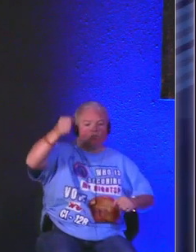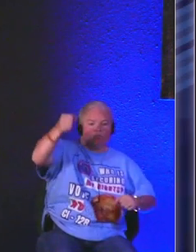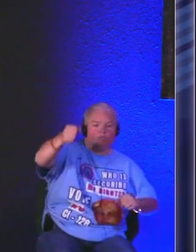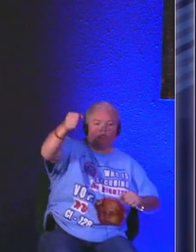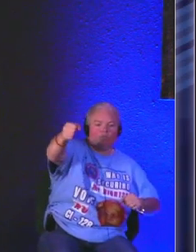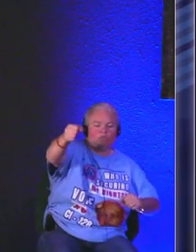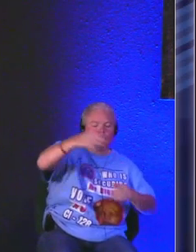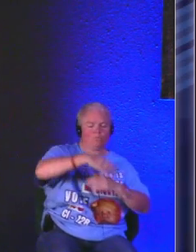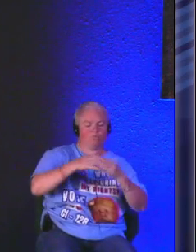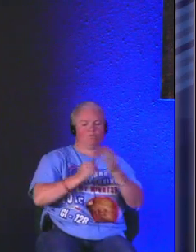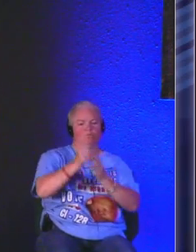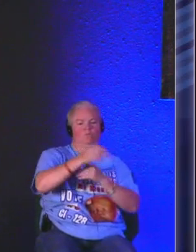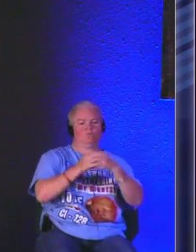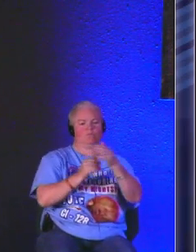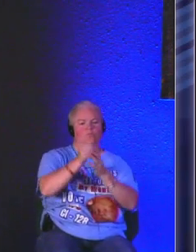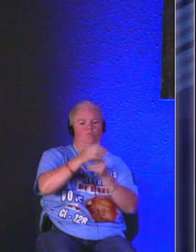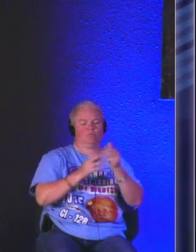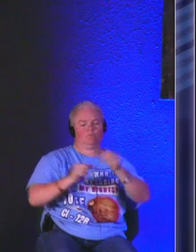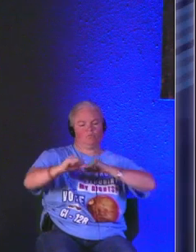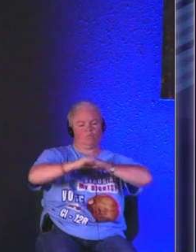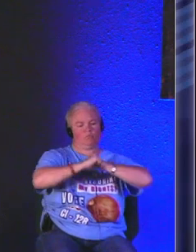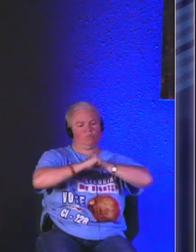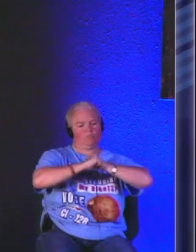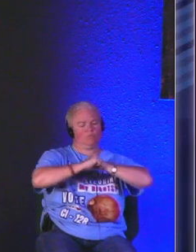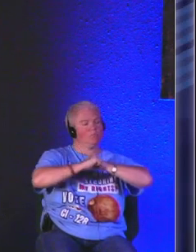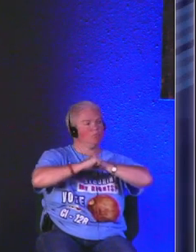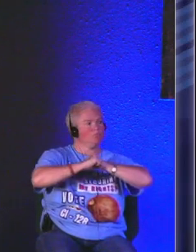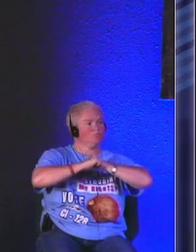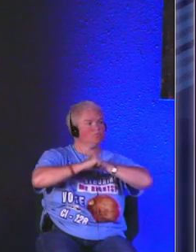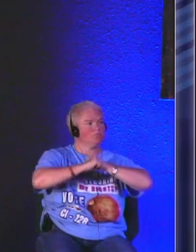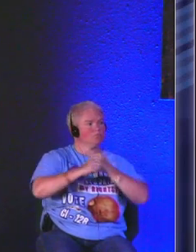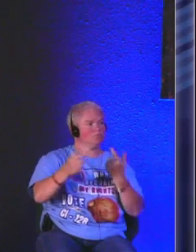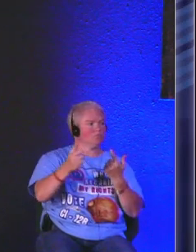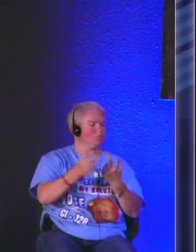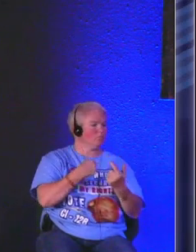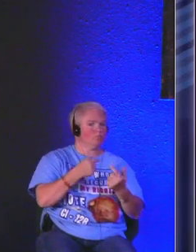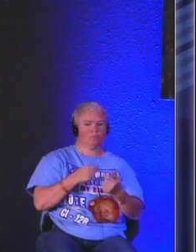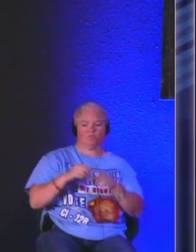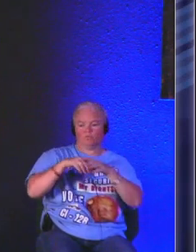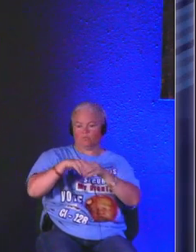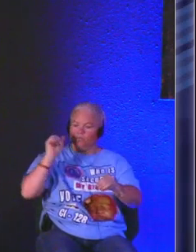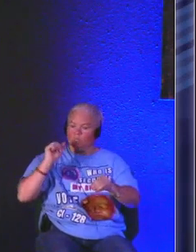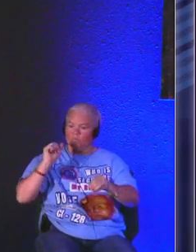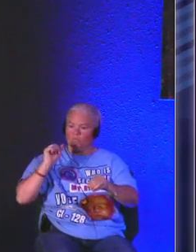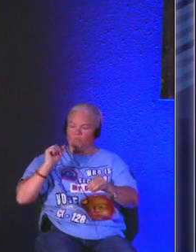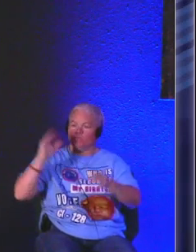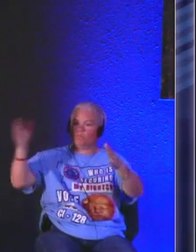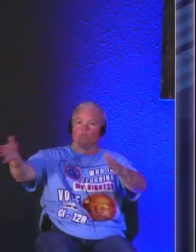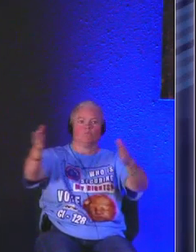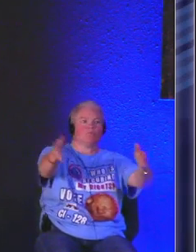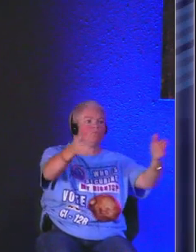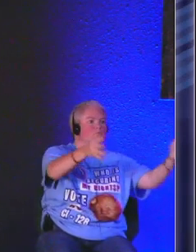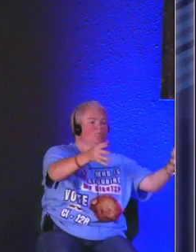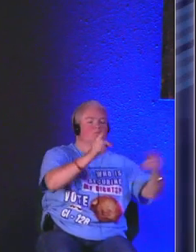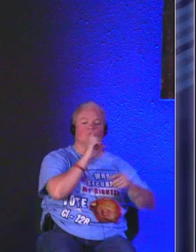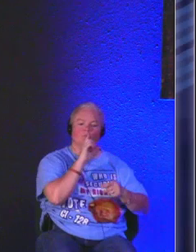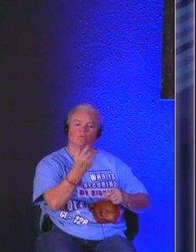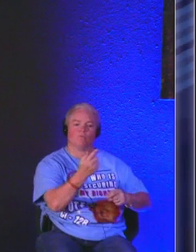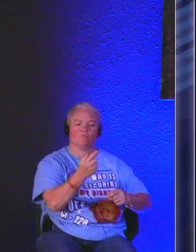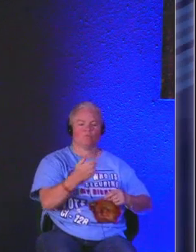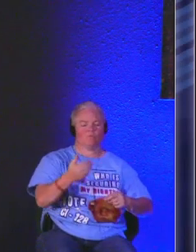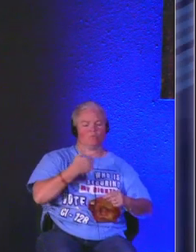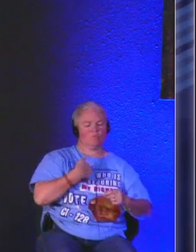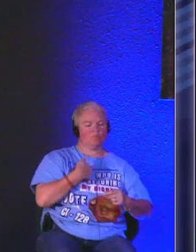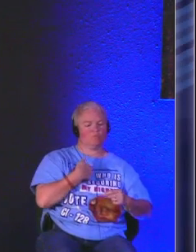comfort me shows that I need protection from things that are outside of my control